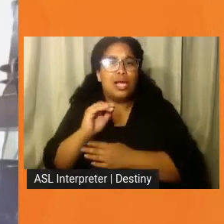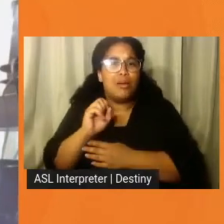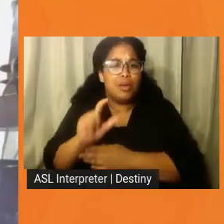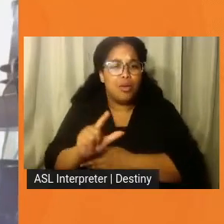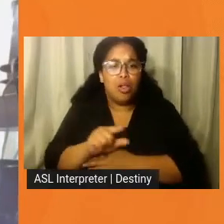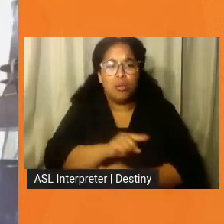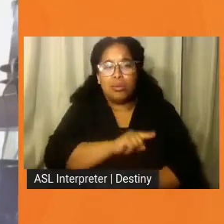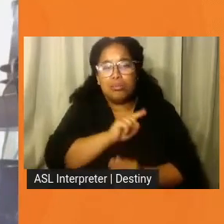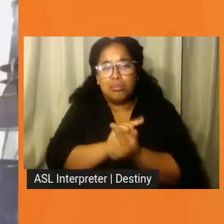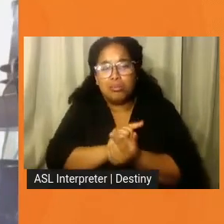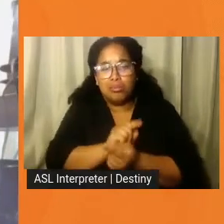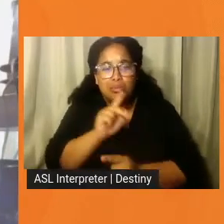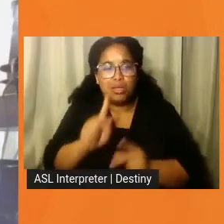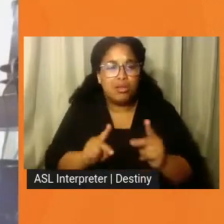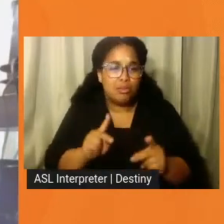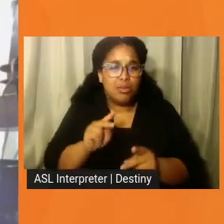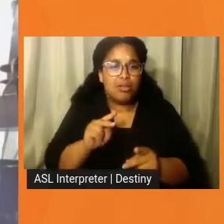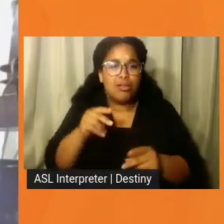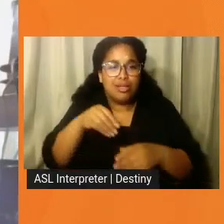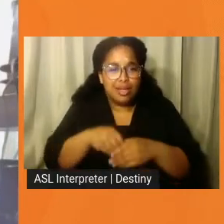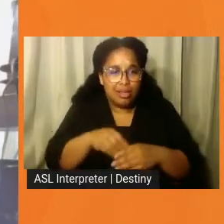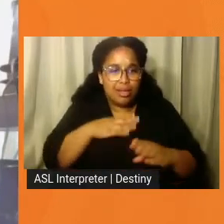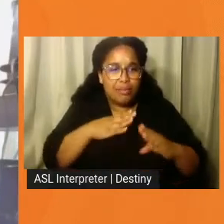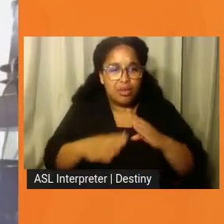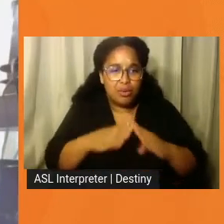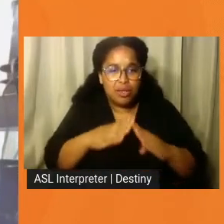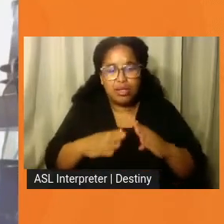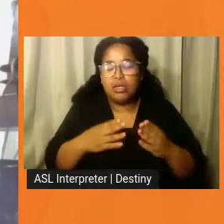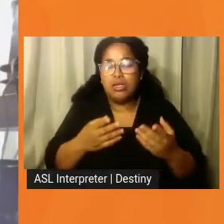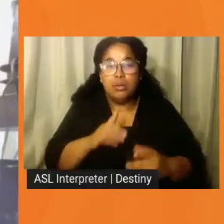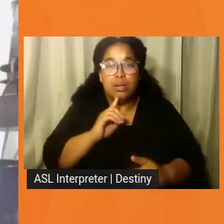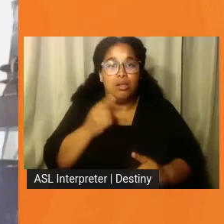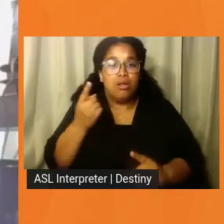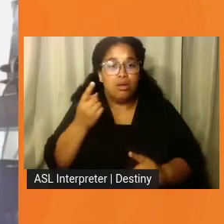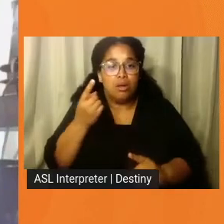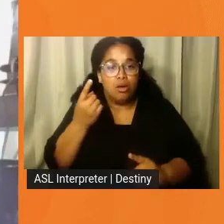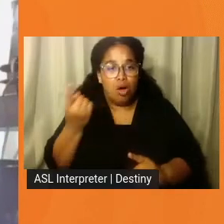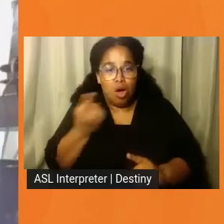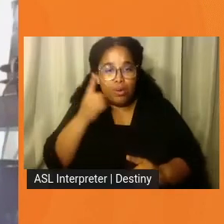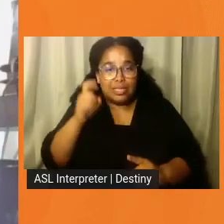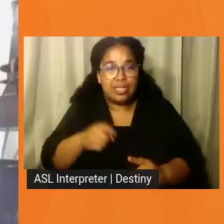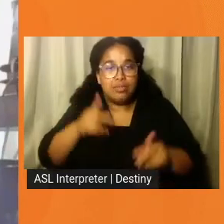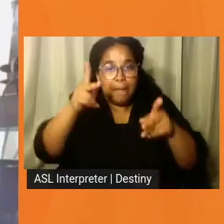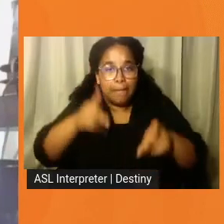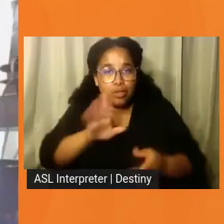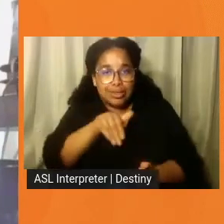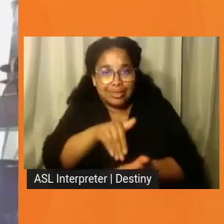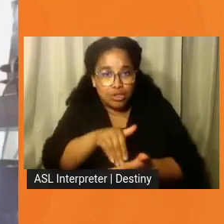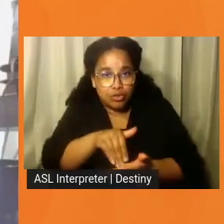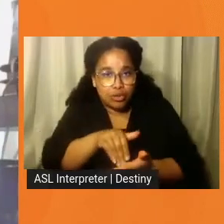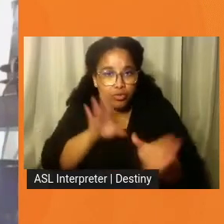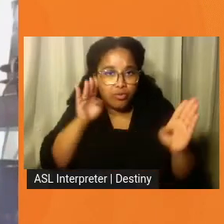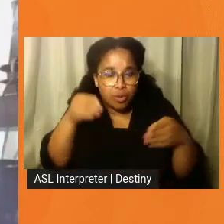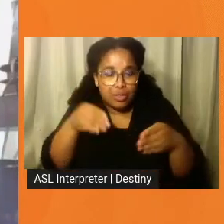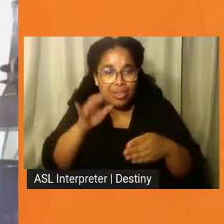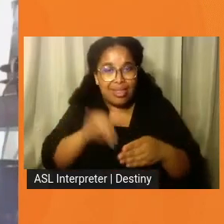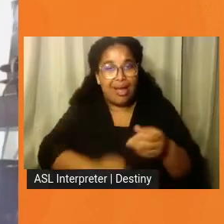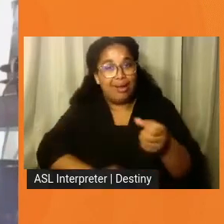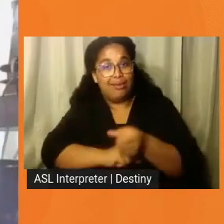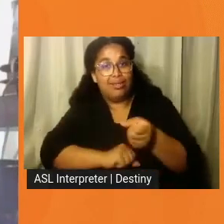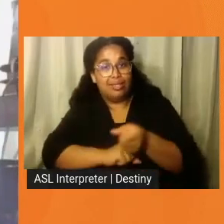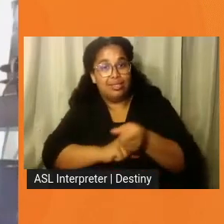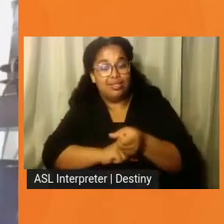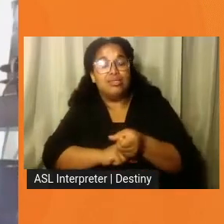people that, you know, in, in our communities, it will always need to be person-centered. And so the person-centered advocacy is